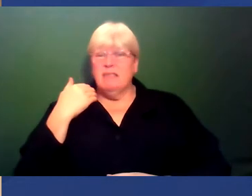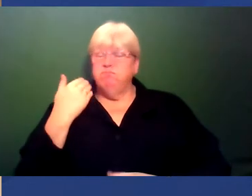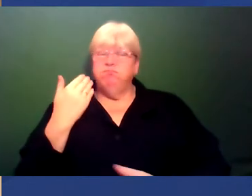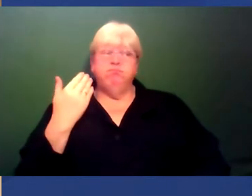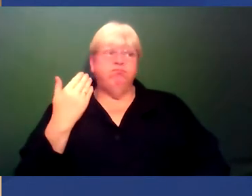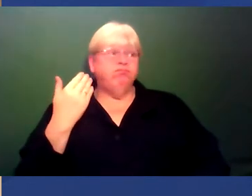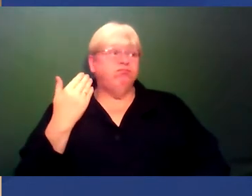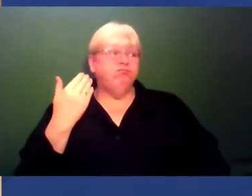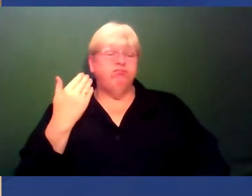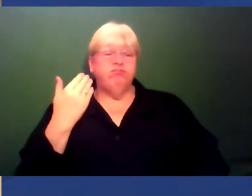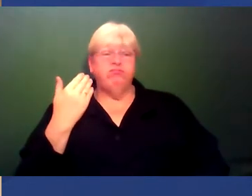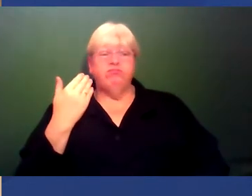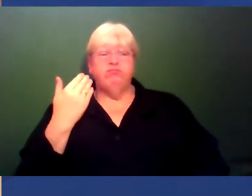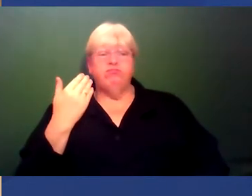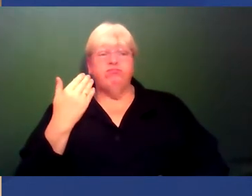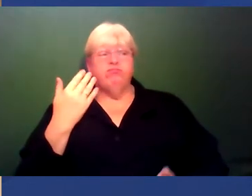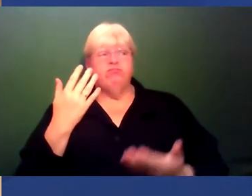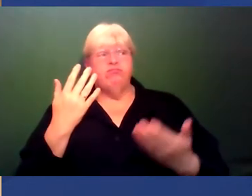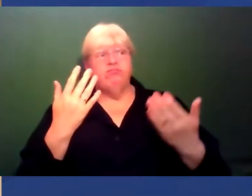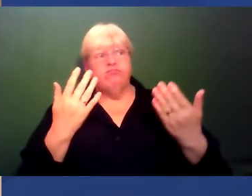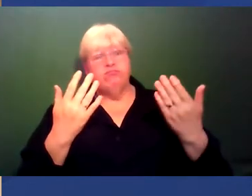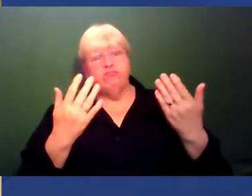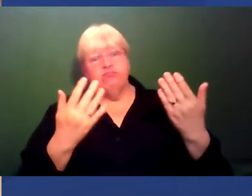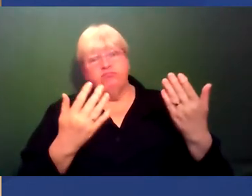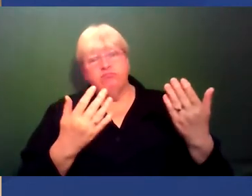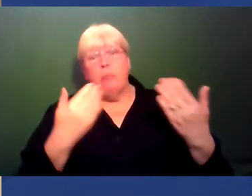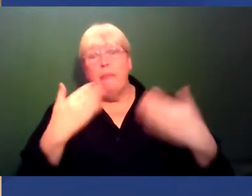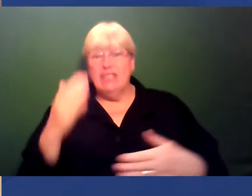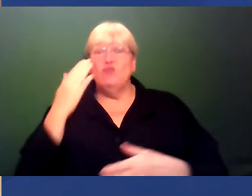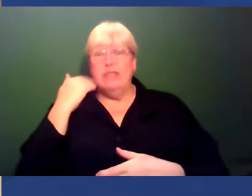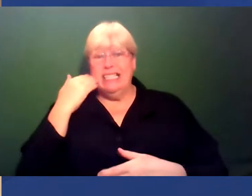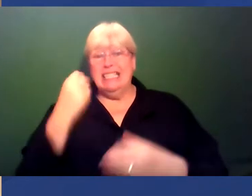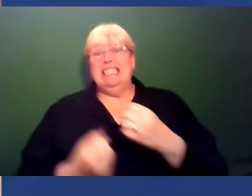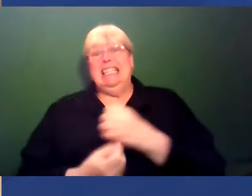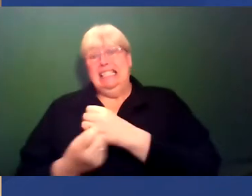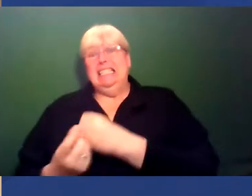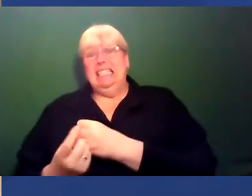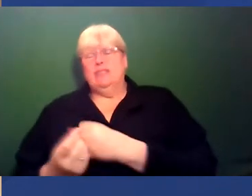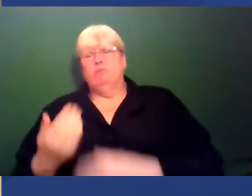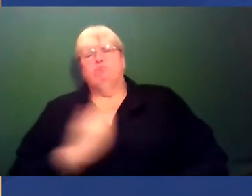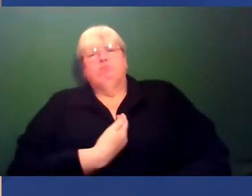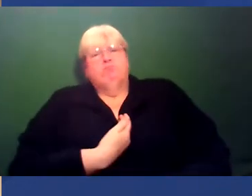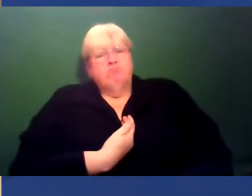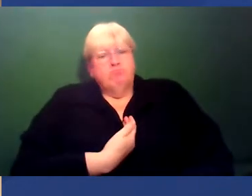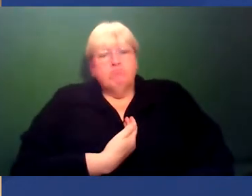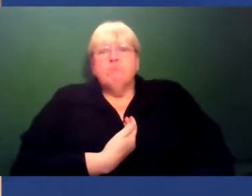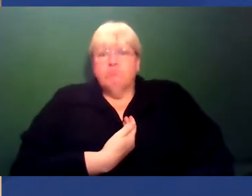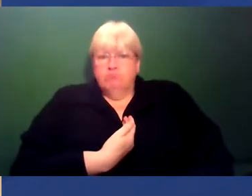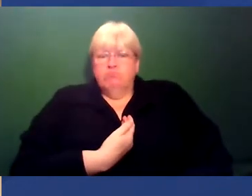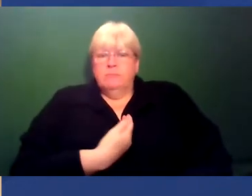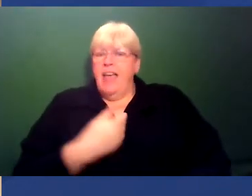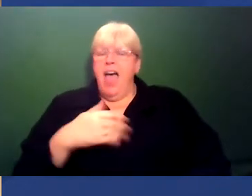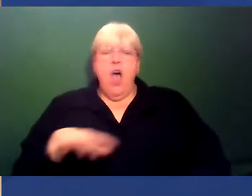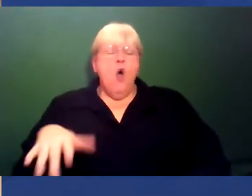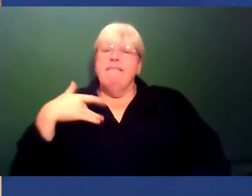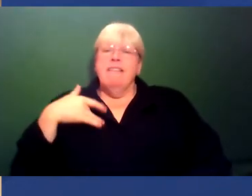well, let me qualify that. I've had racist incidents which have been hurtful. I don't feel race has held me